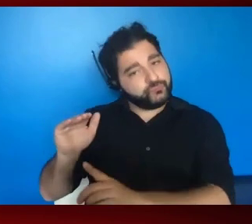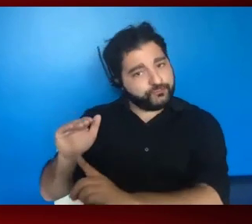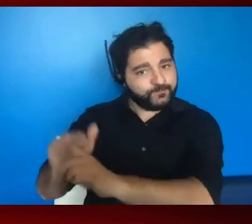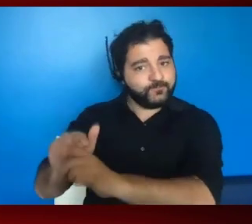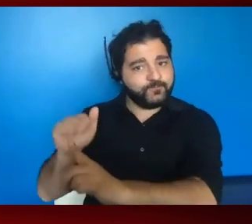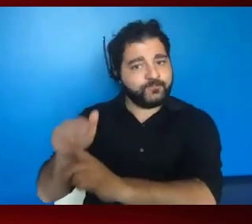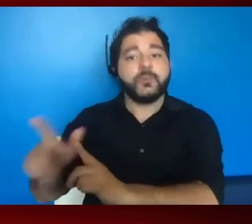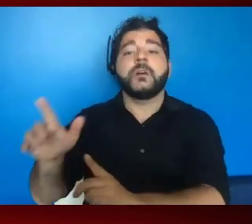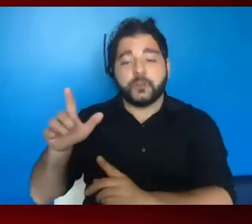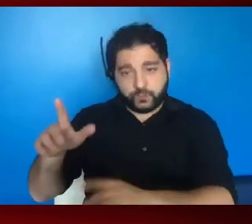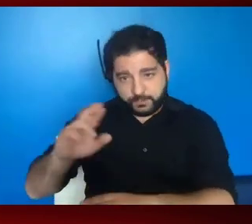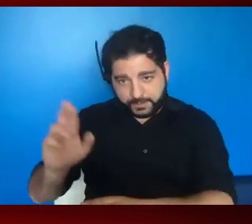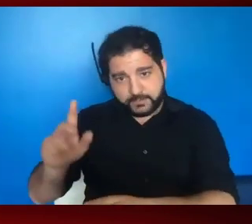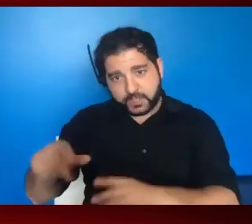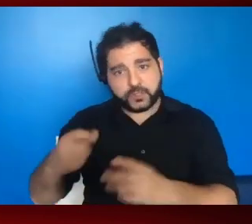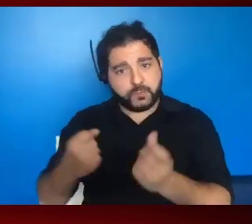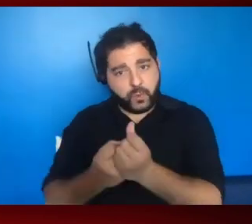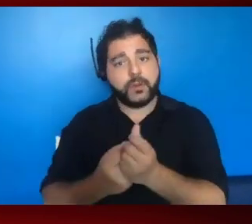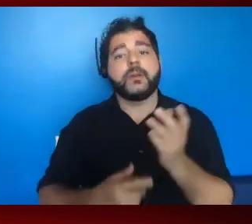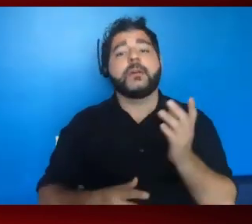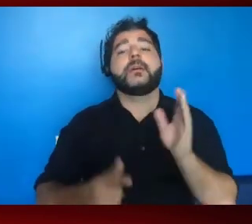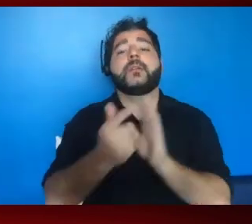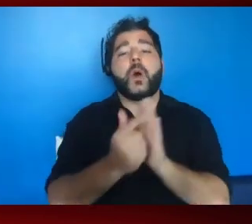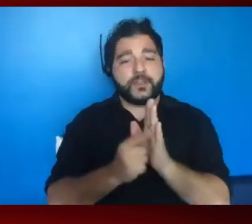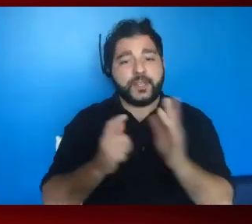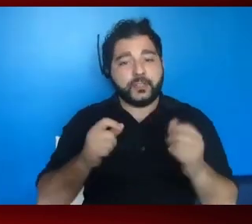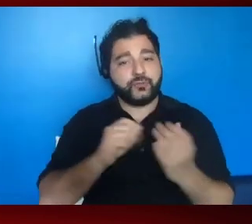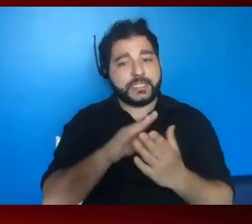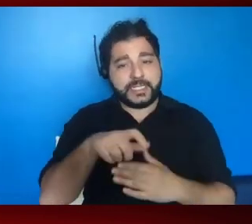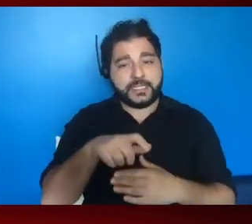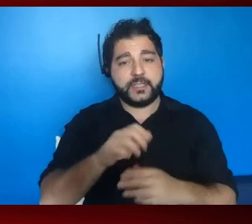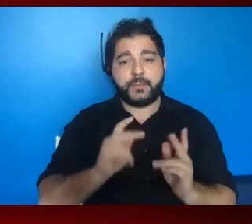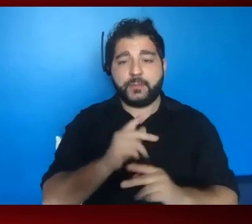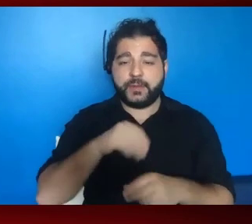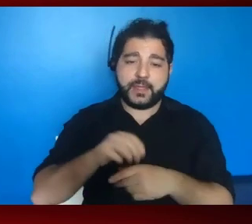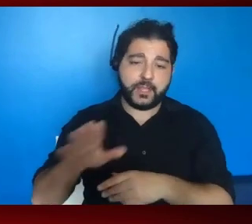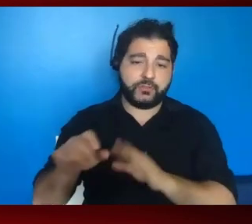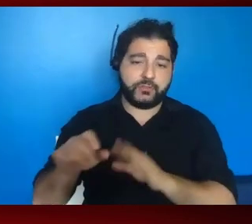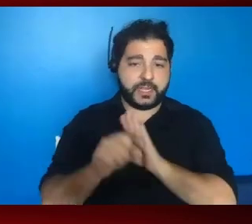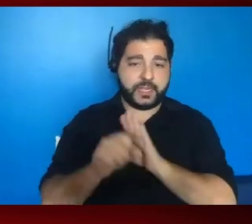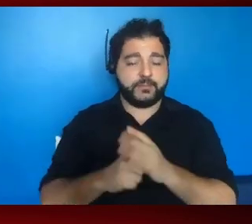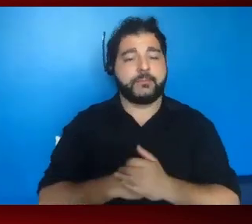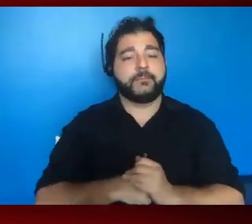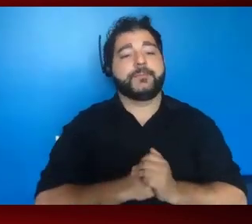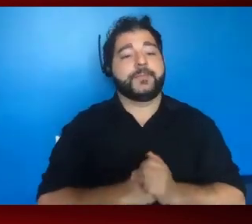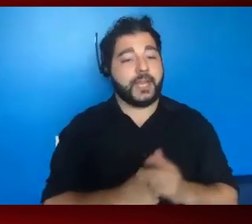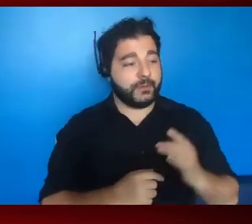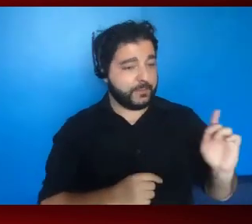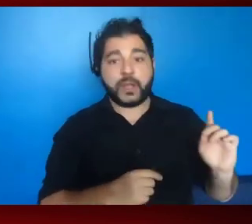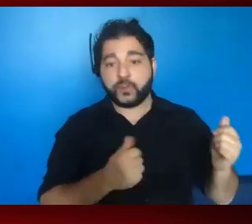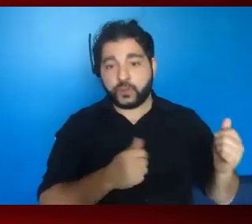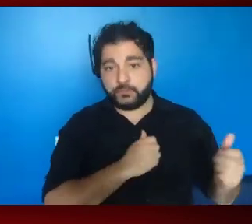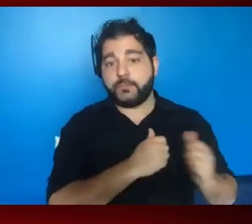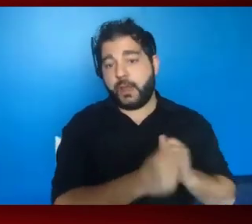support law and policy reforms that address the needs of the people in their states. Now, I'll say that the Democrats were able to pass